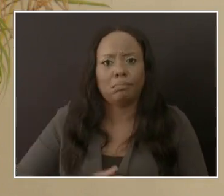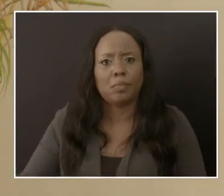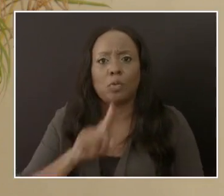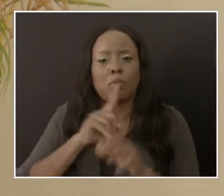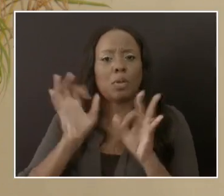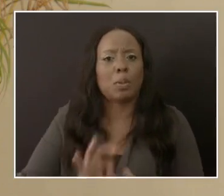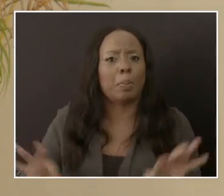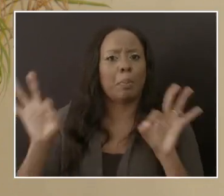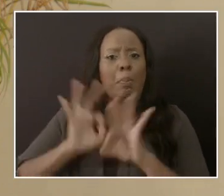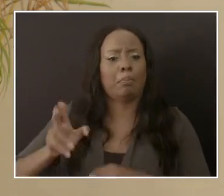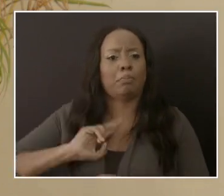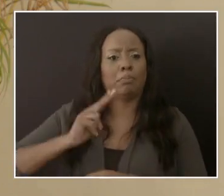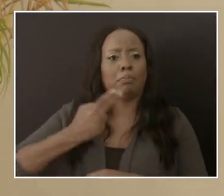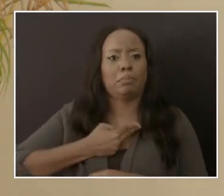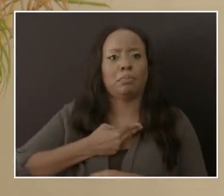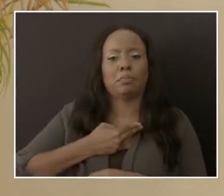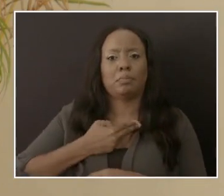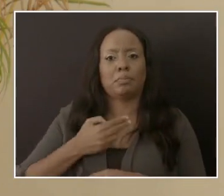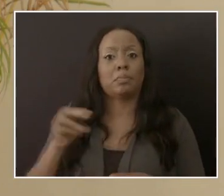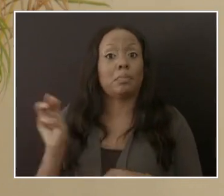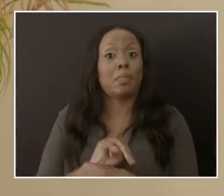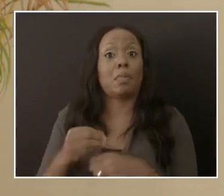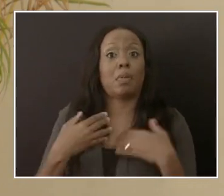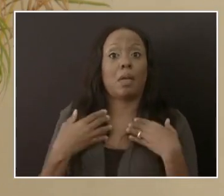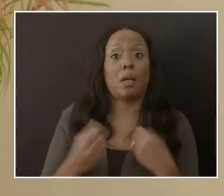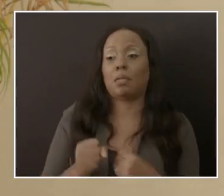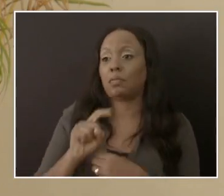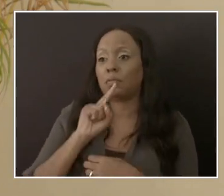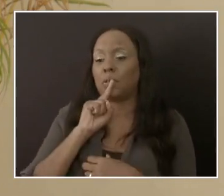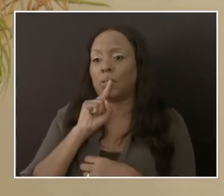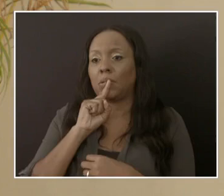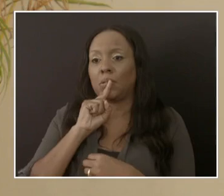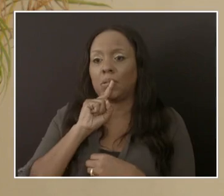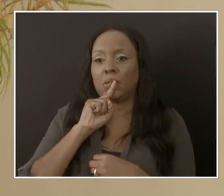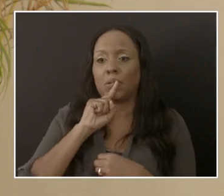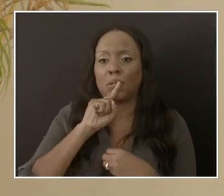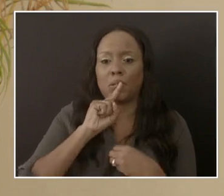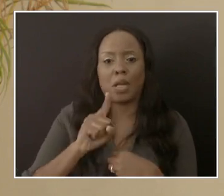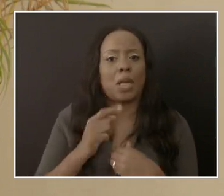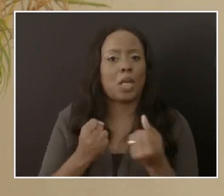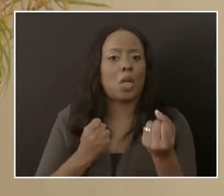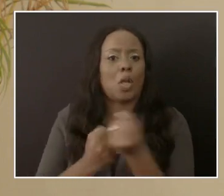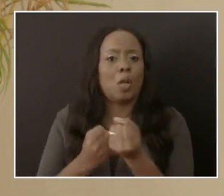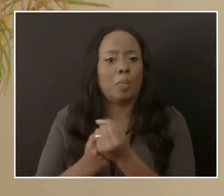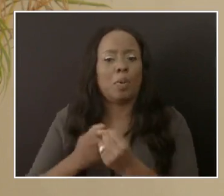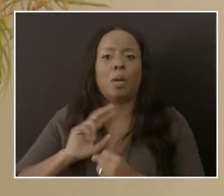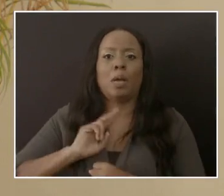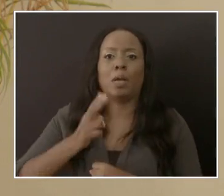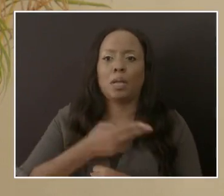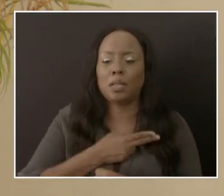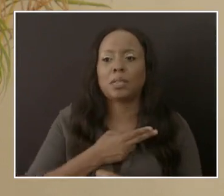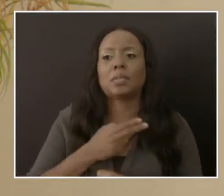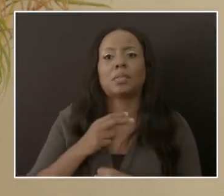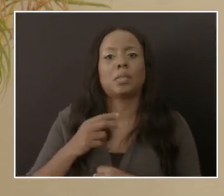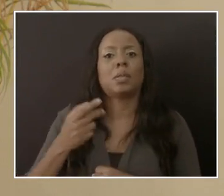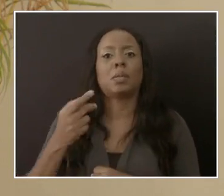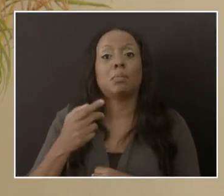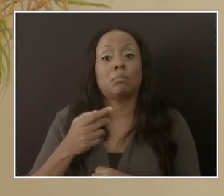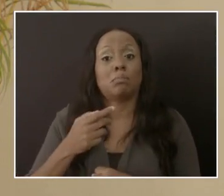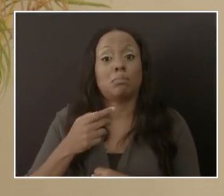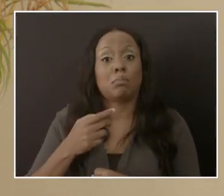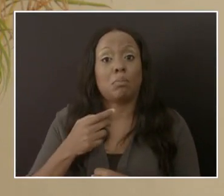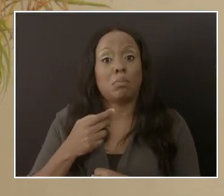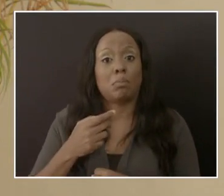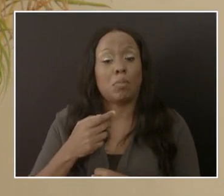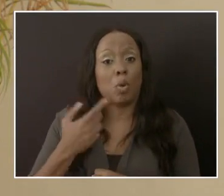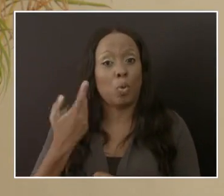us as well, and what the Ministry of Health and Wellness has supported us with, is having enough staff so that we are able to